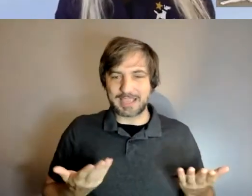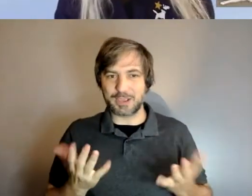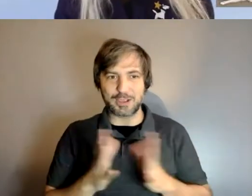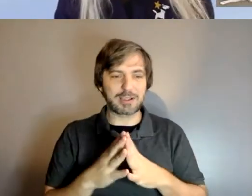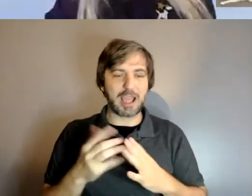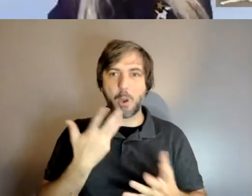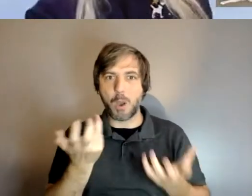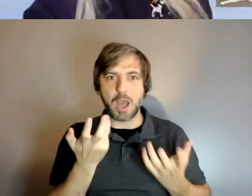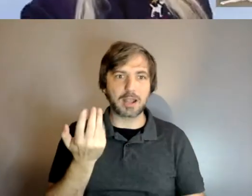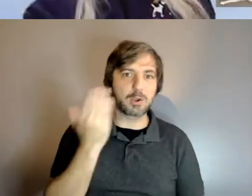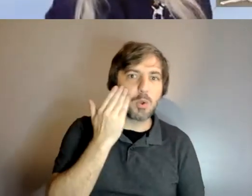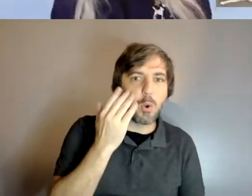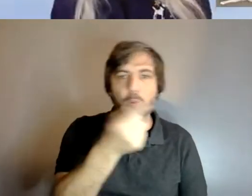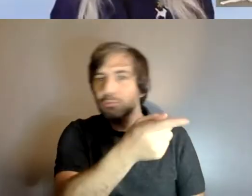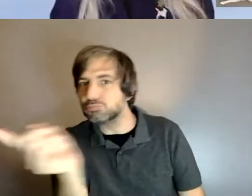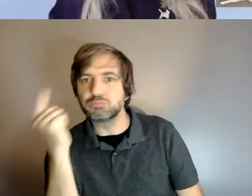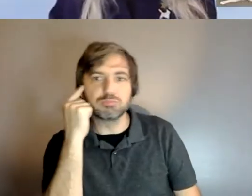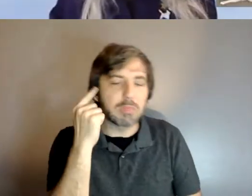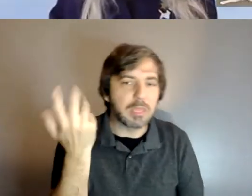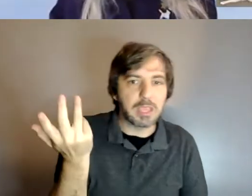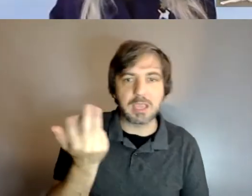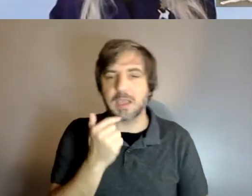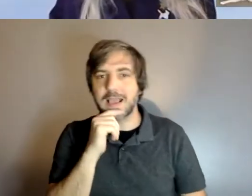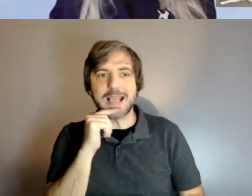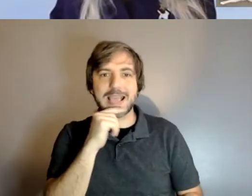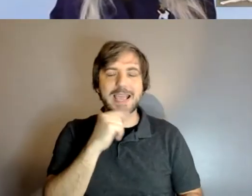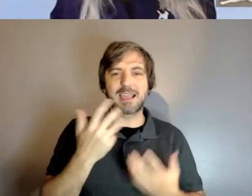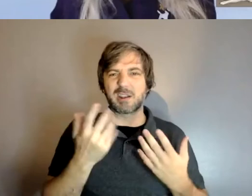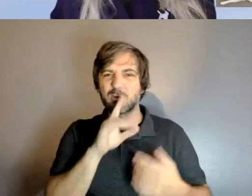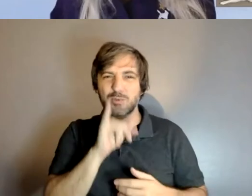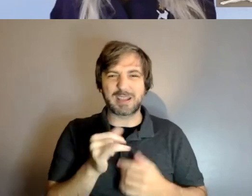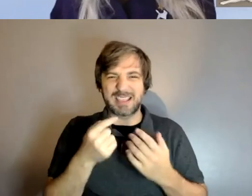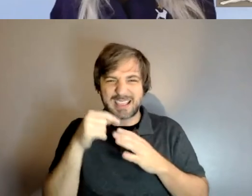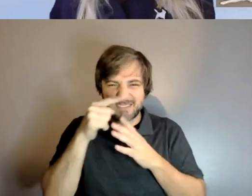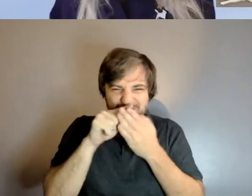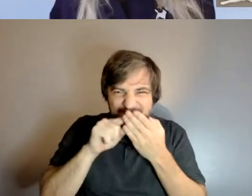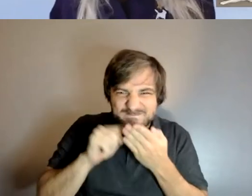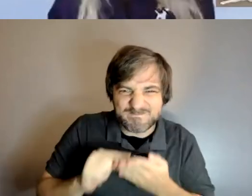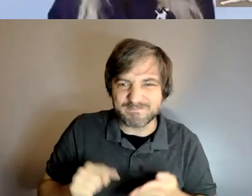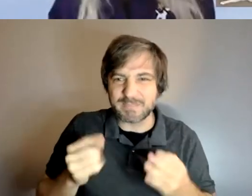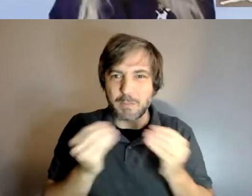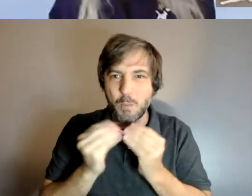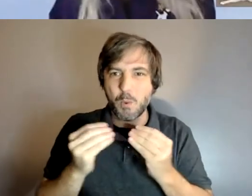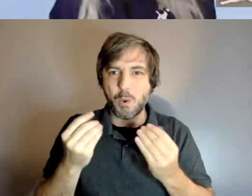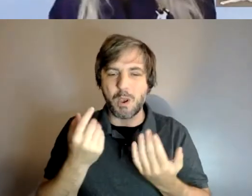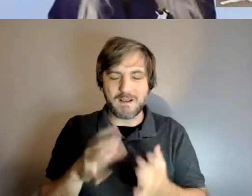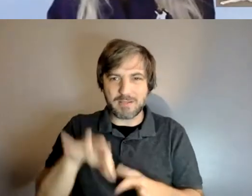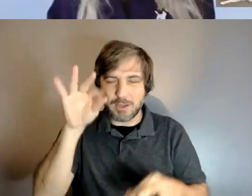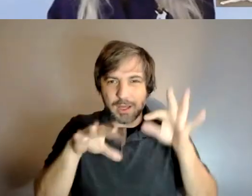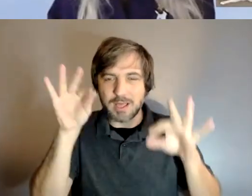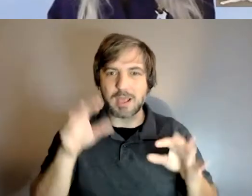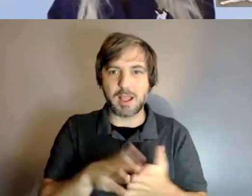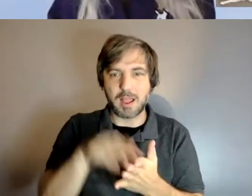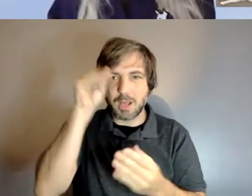everyone has has on their mind and really kind of dig into this and as a side note before i i turn it over